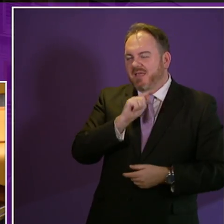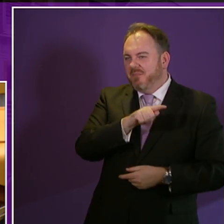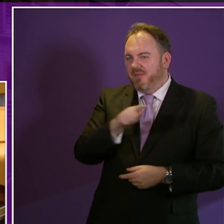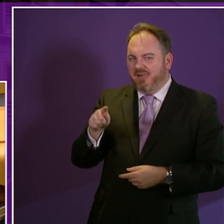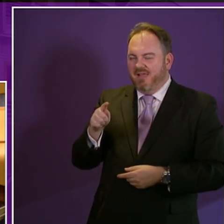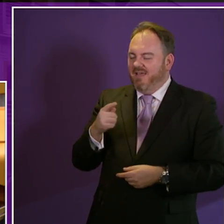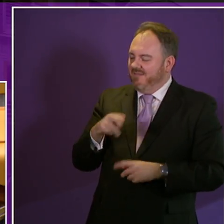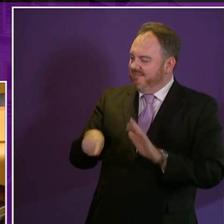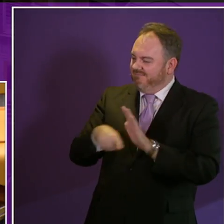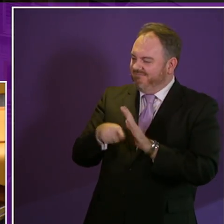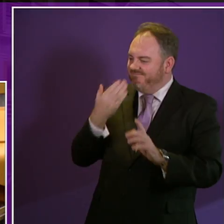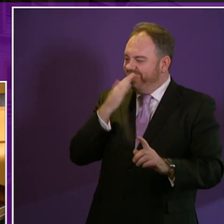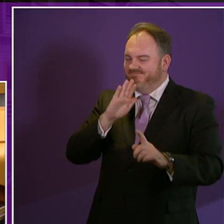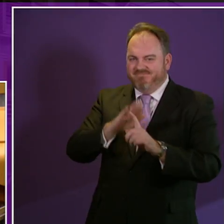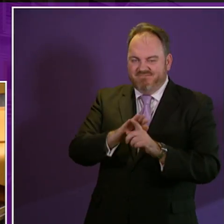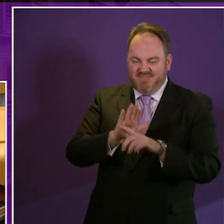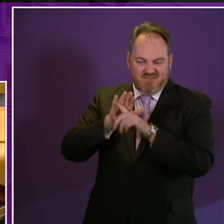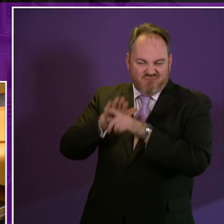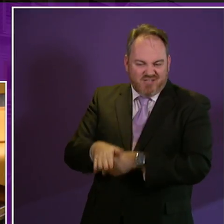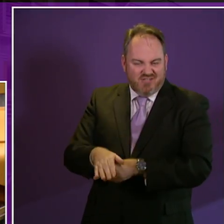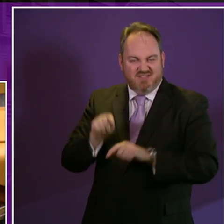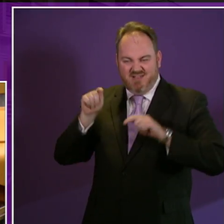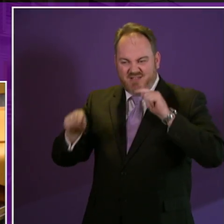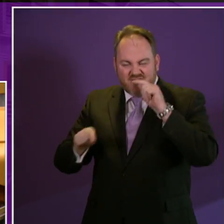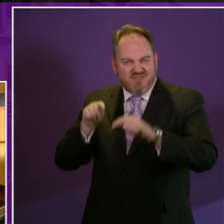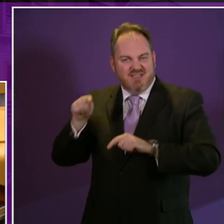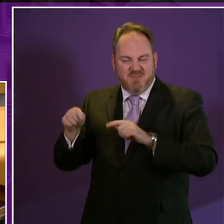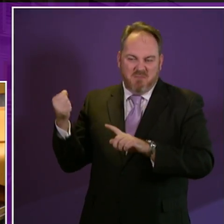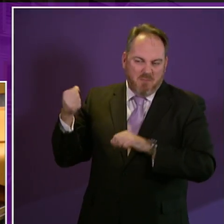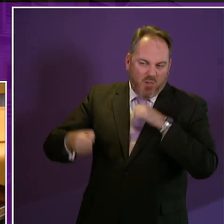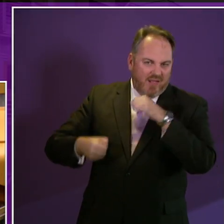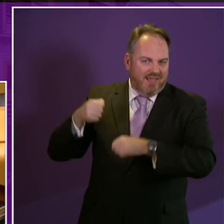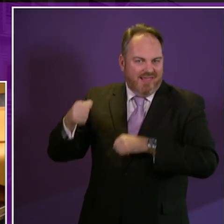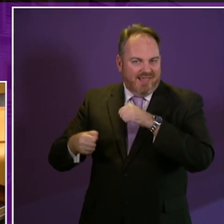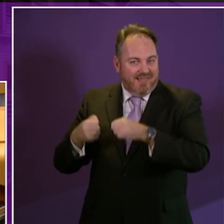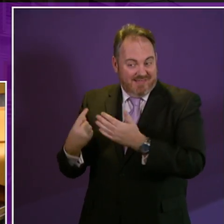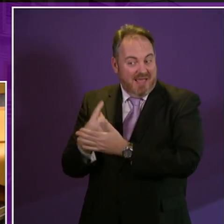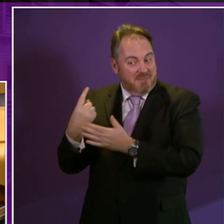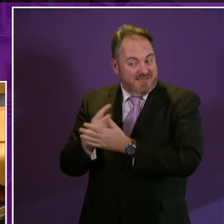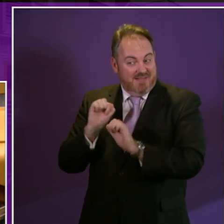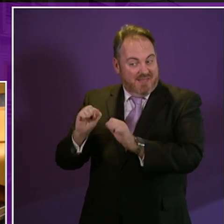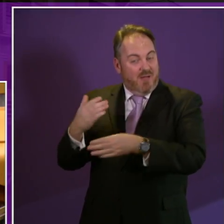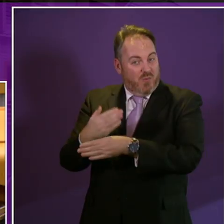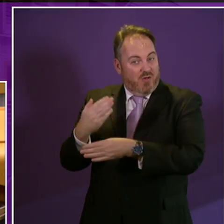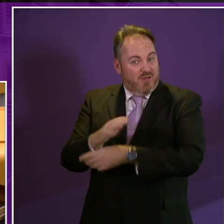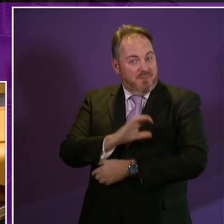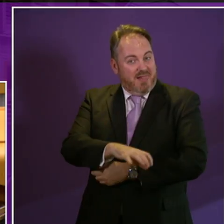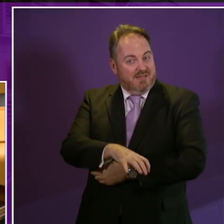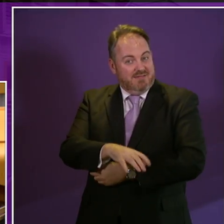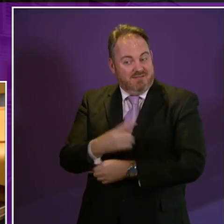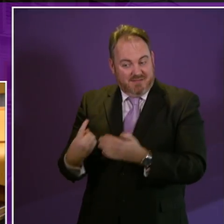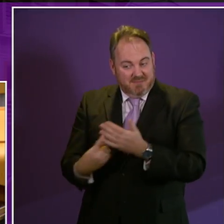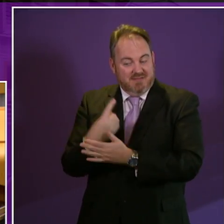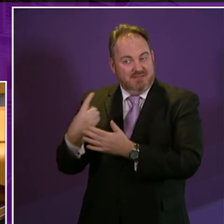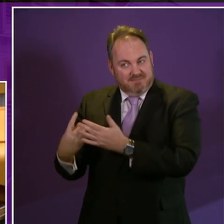stigma, prejudice, harassment, and bullying in the workplace. Part of the report